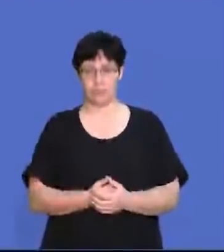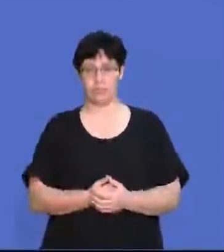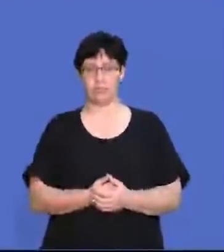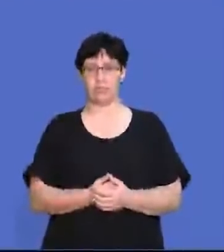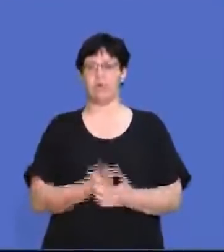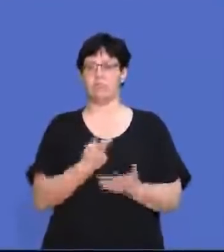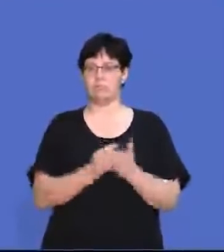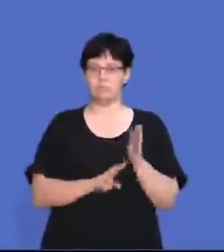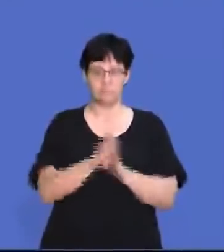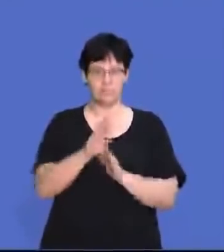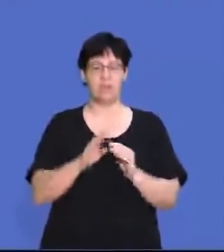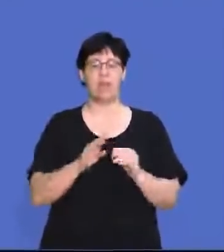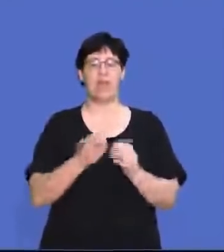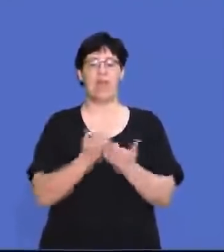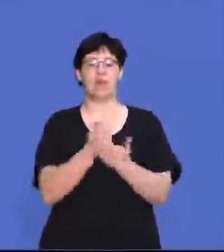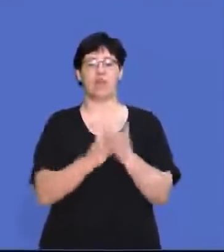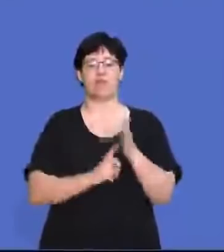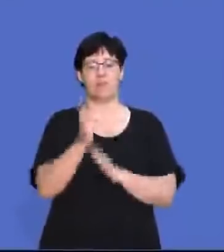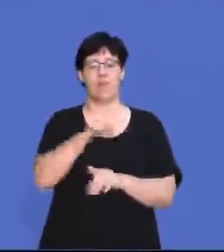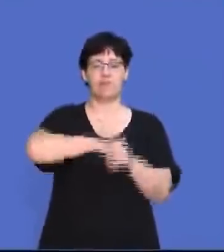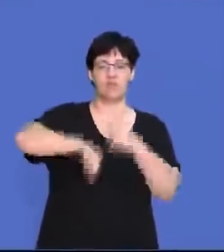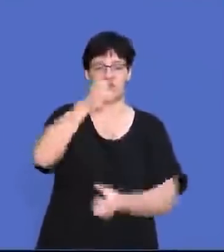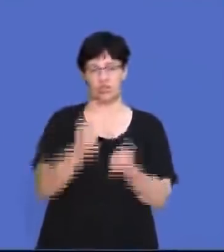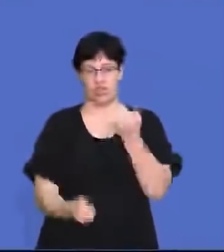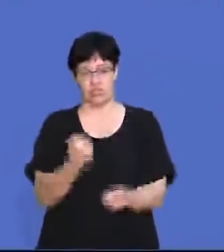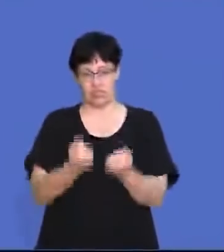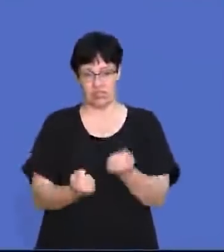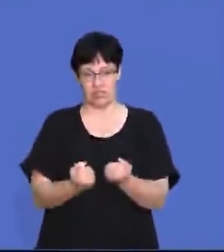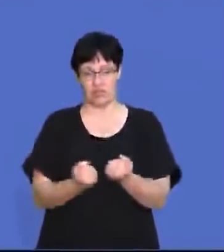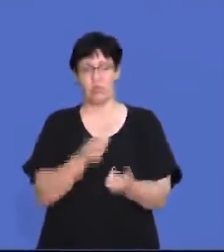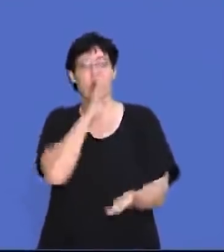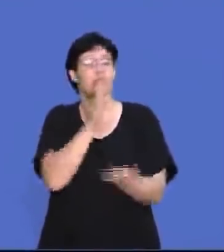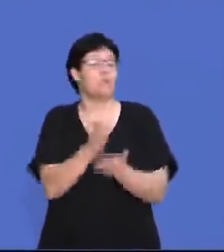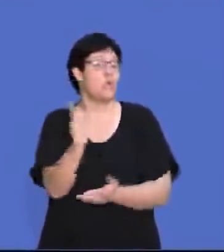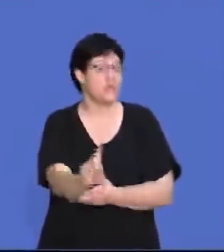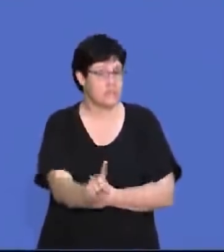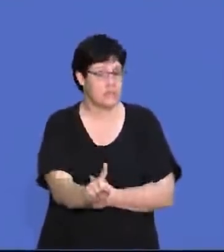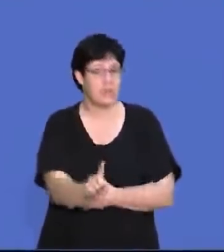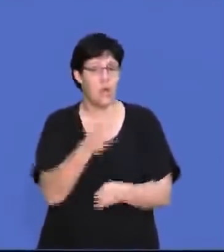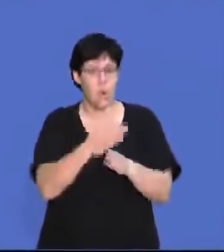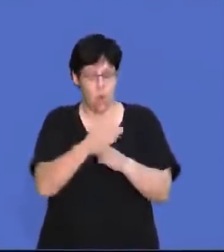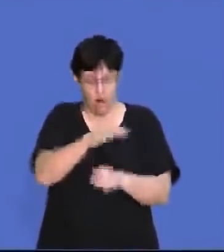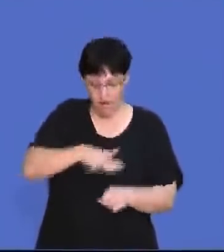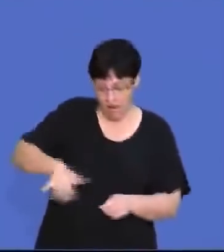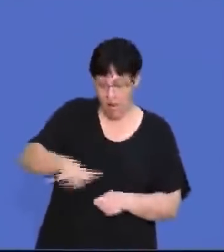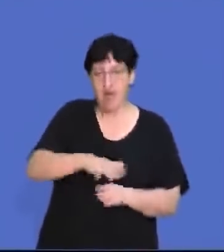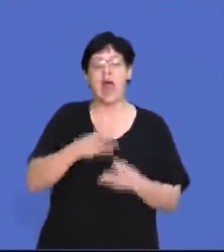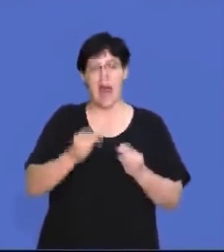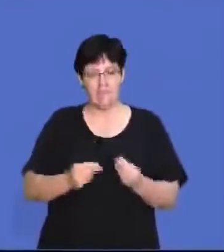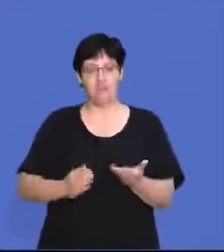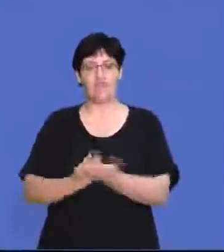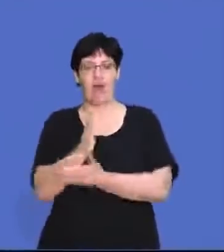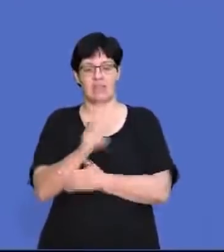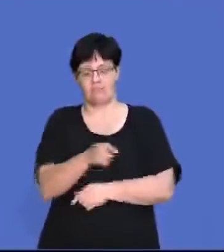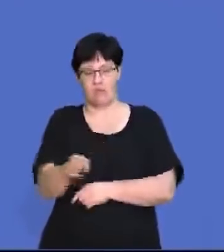It advances economic development and social justice to ensure that the workplace maintains the basic